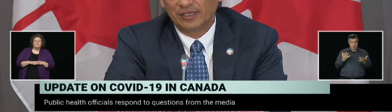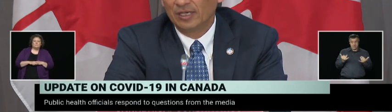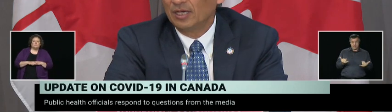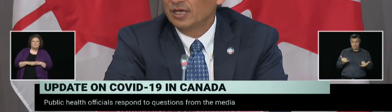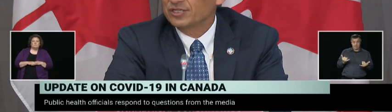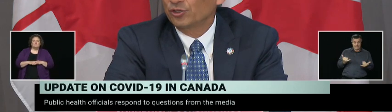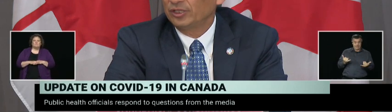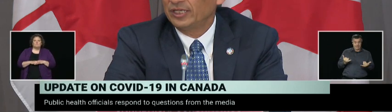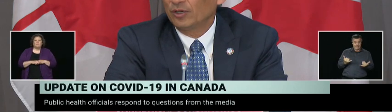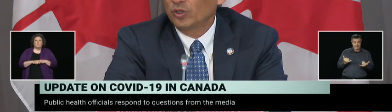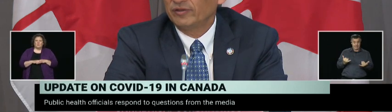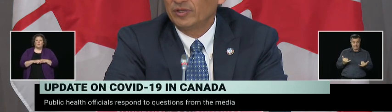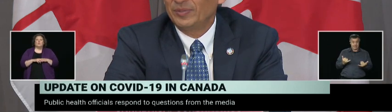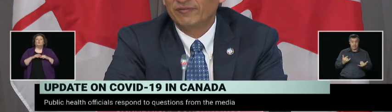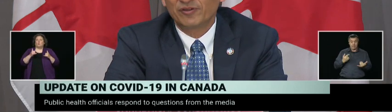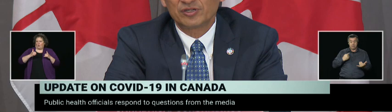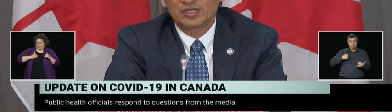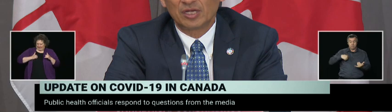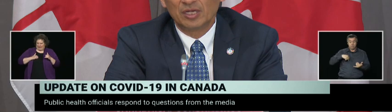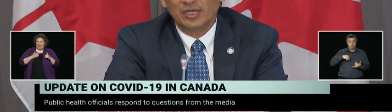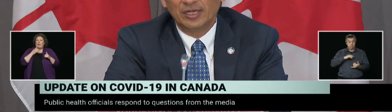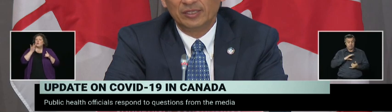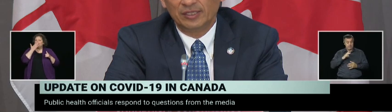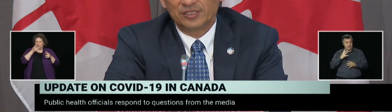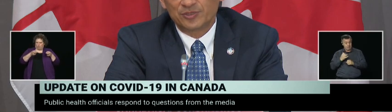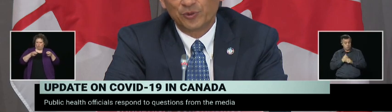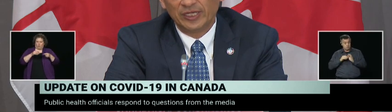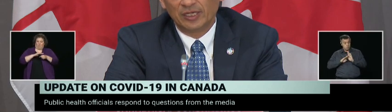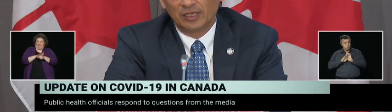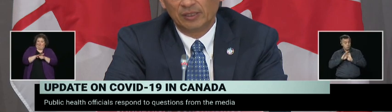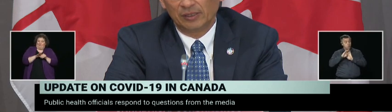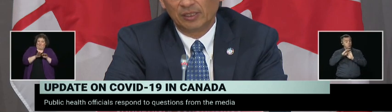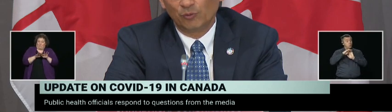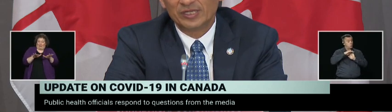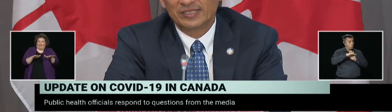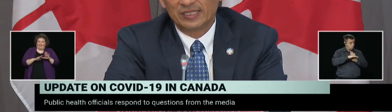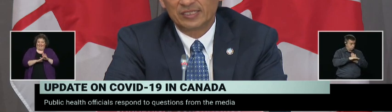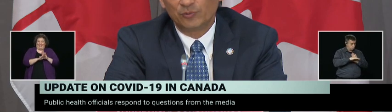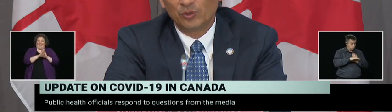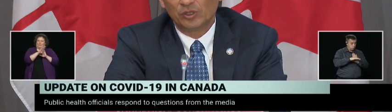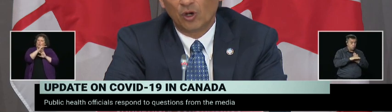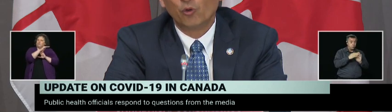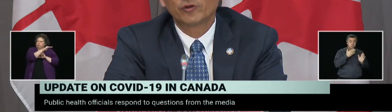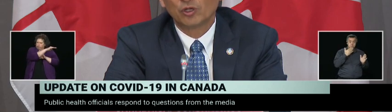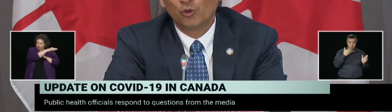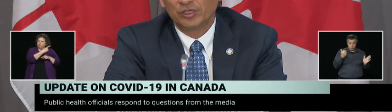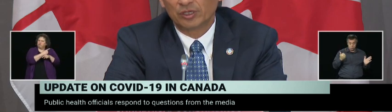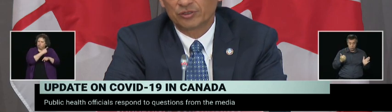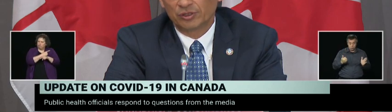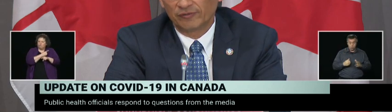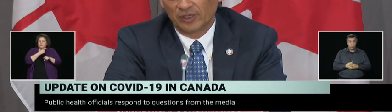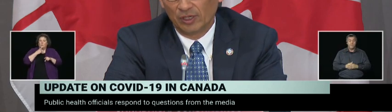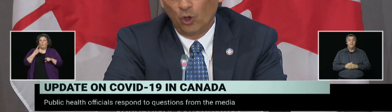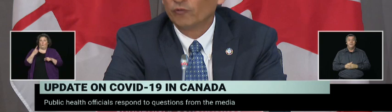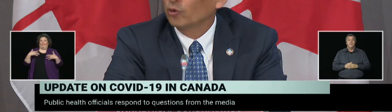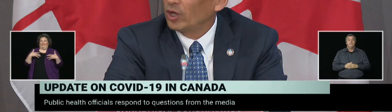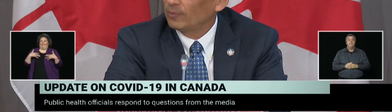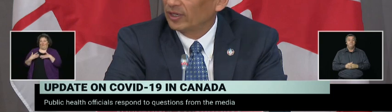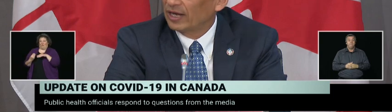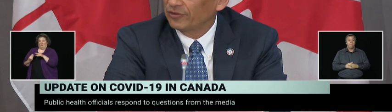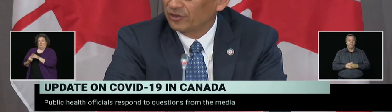in Canada, certainly one of the big fears in the spring was that we would overload or sort of